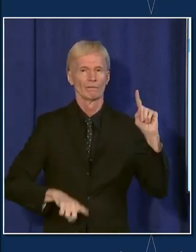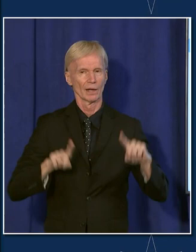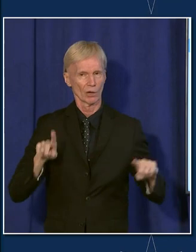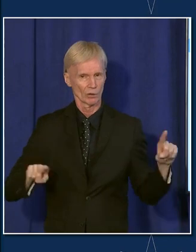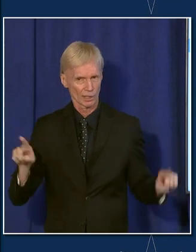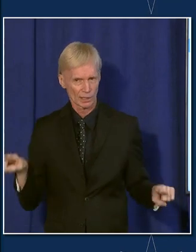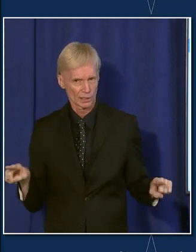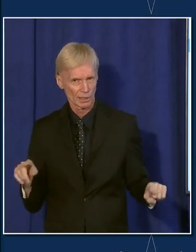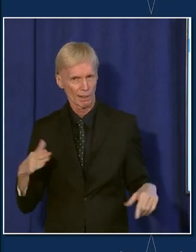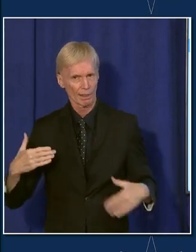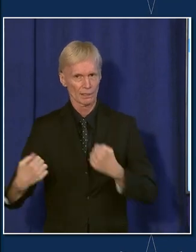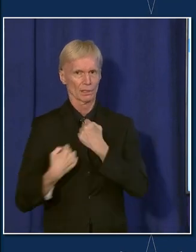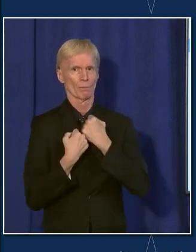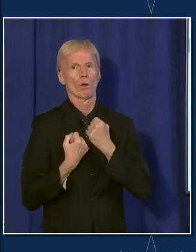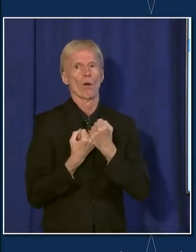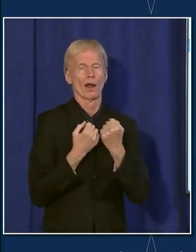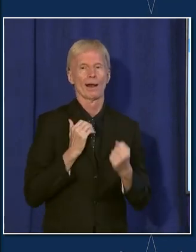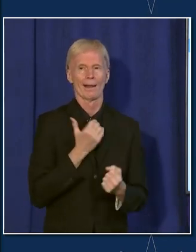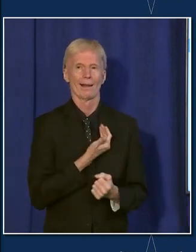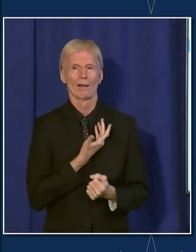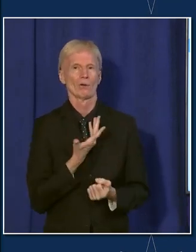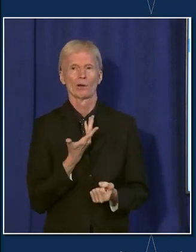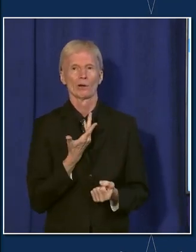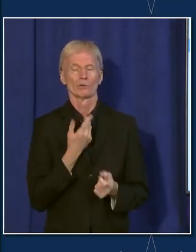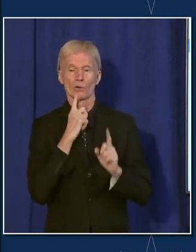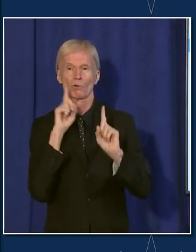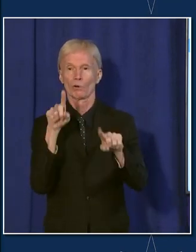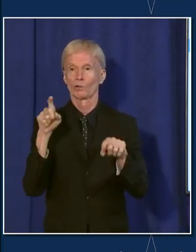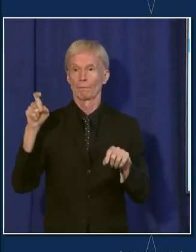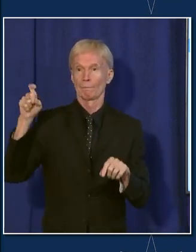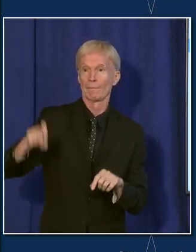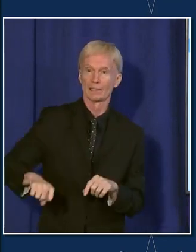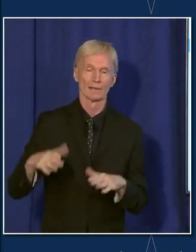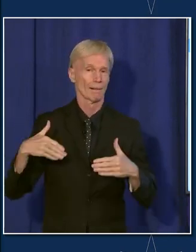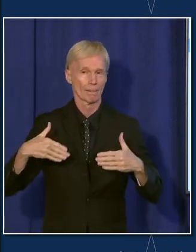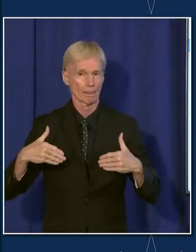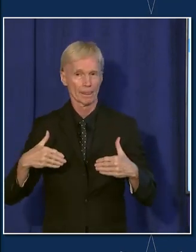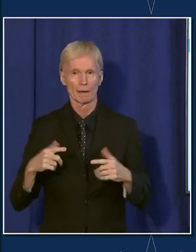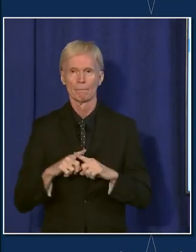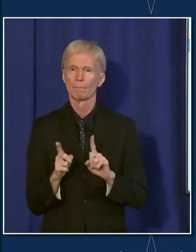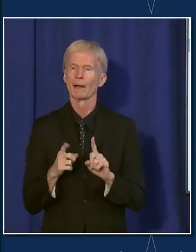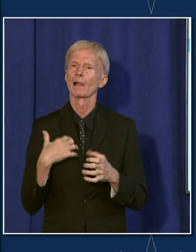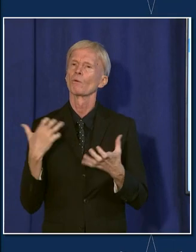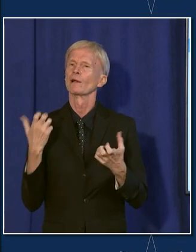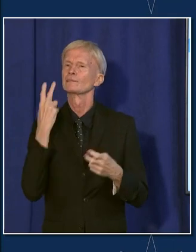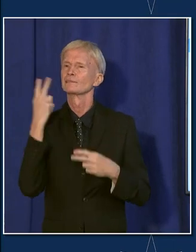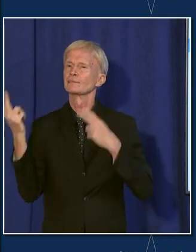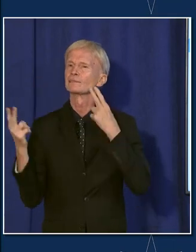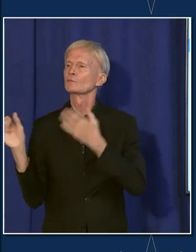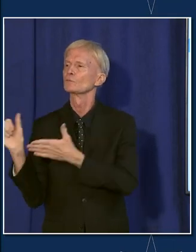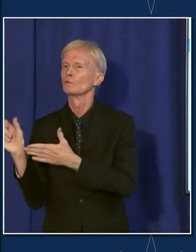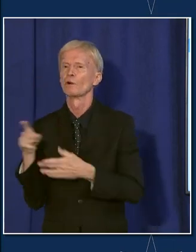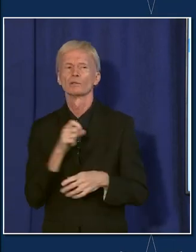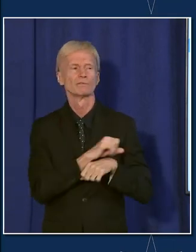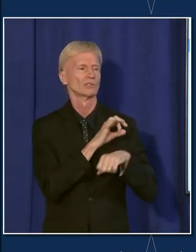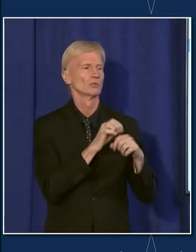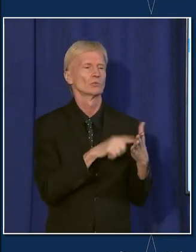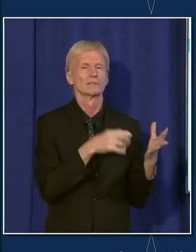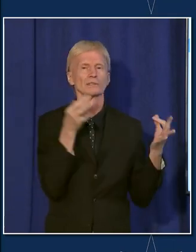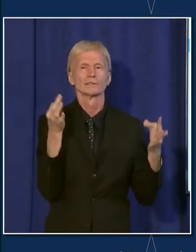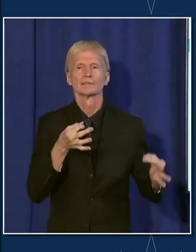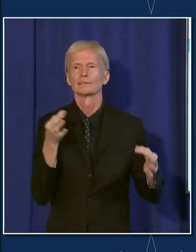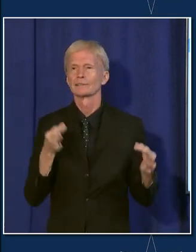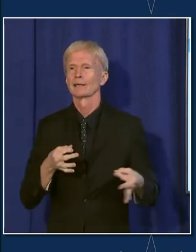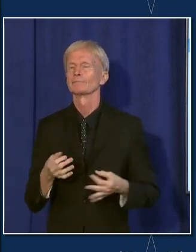that. We're not considering a mandate of this at this point, but I think I want to see what happens in some of these other cities. And it's not entirely off the table. You'd go to capacity